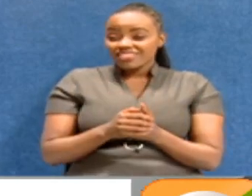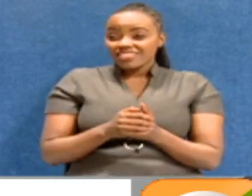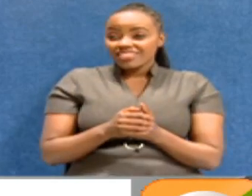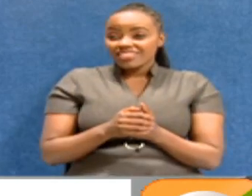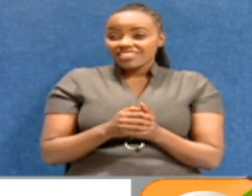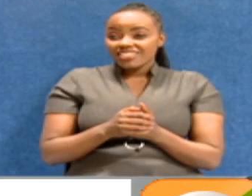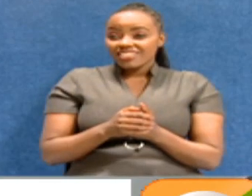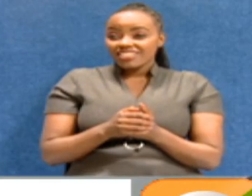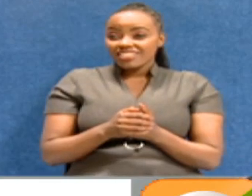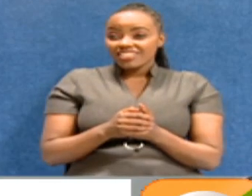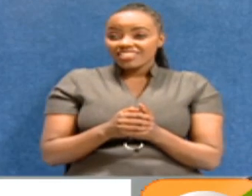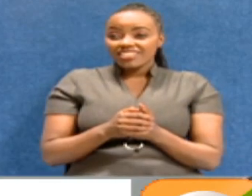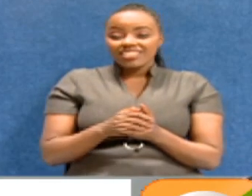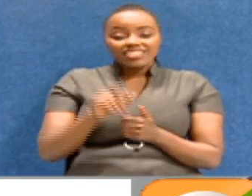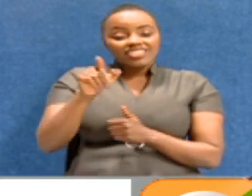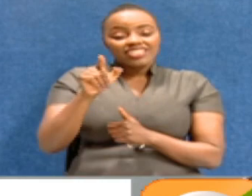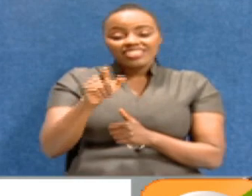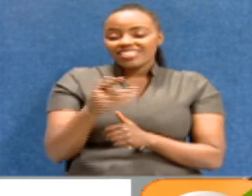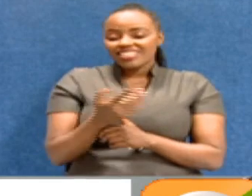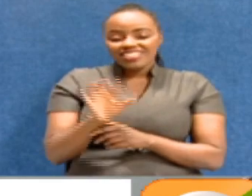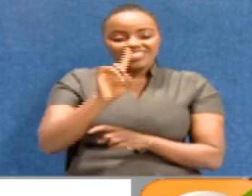May I be excused from answering that question?